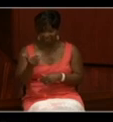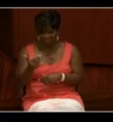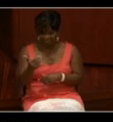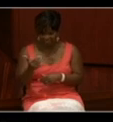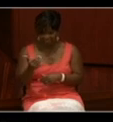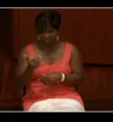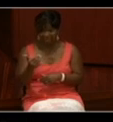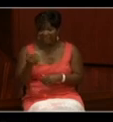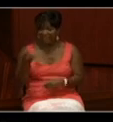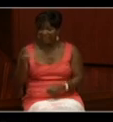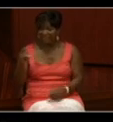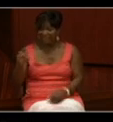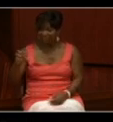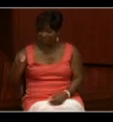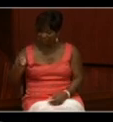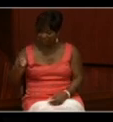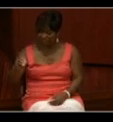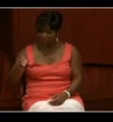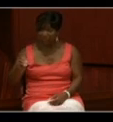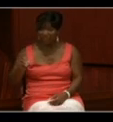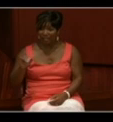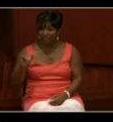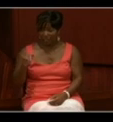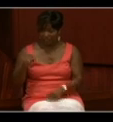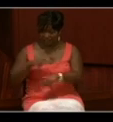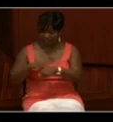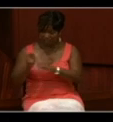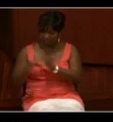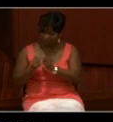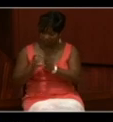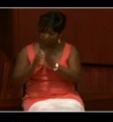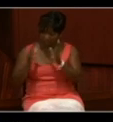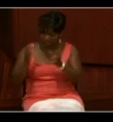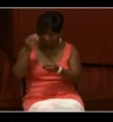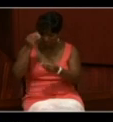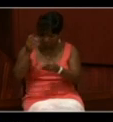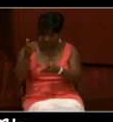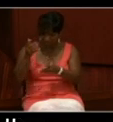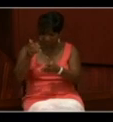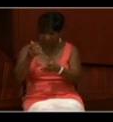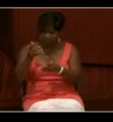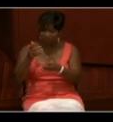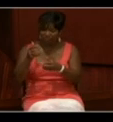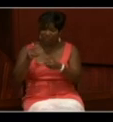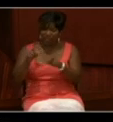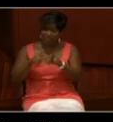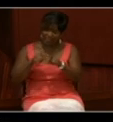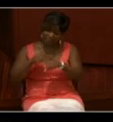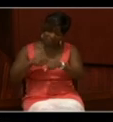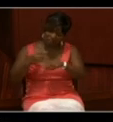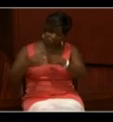time frame has a wide variety of information that's available in the logs. But as time goes on,